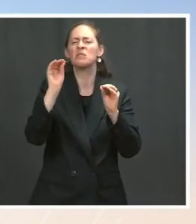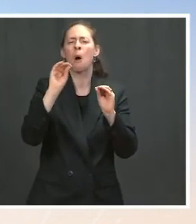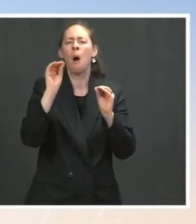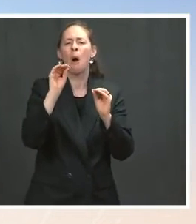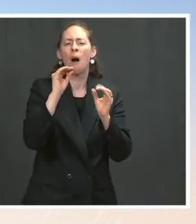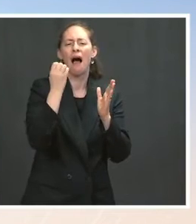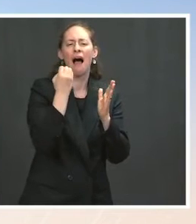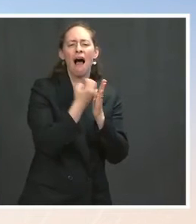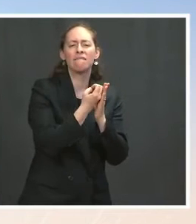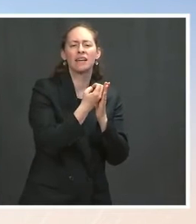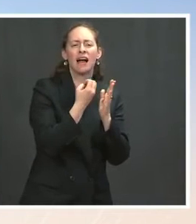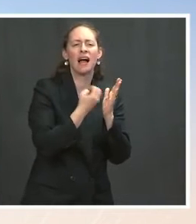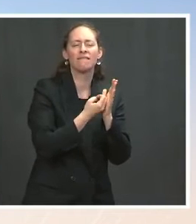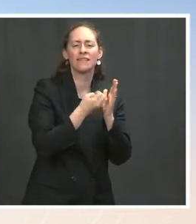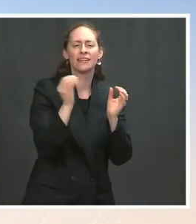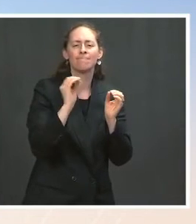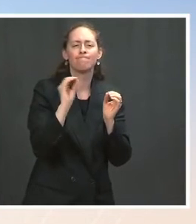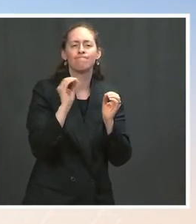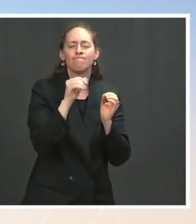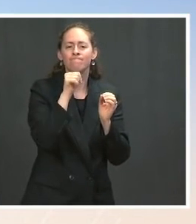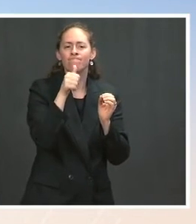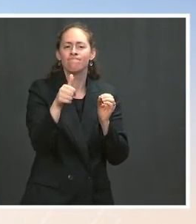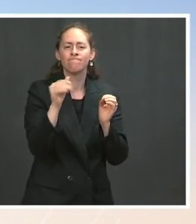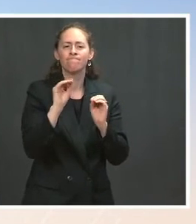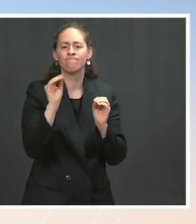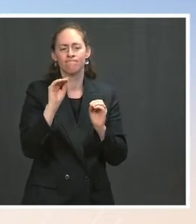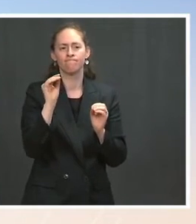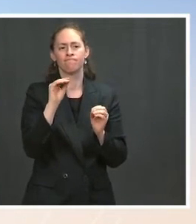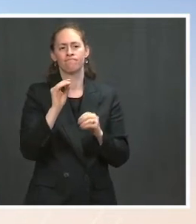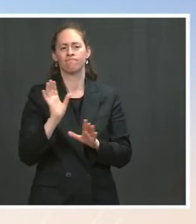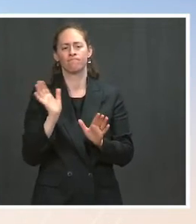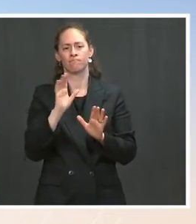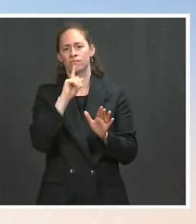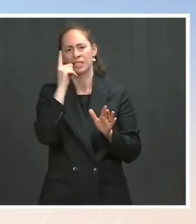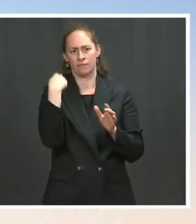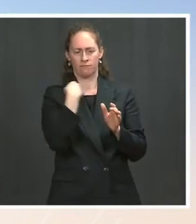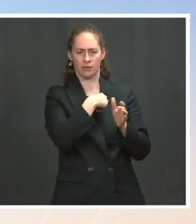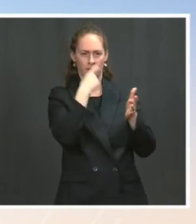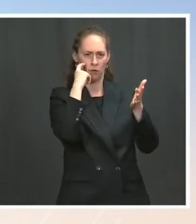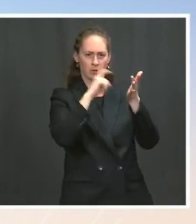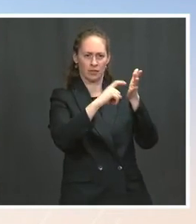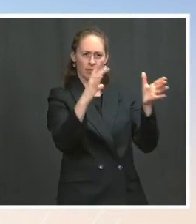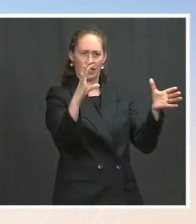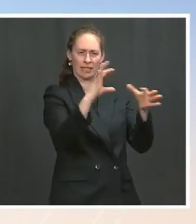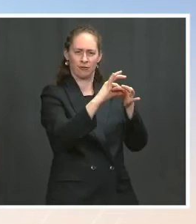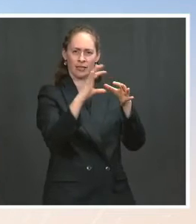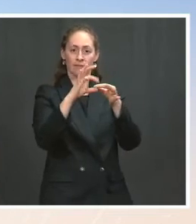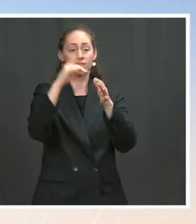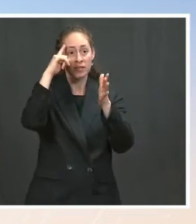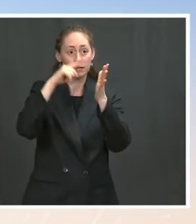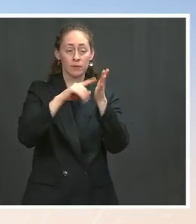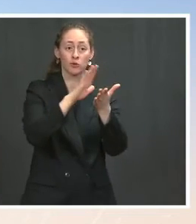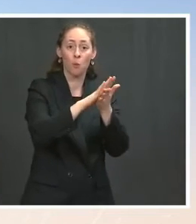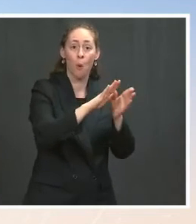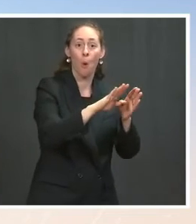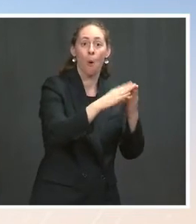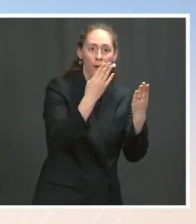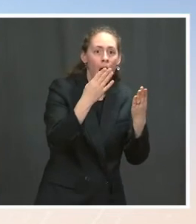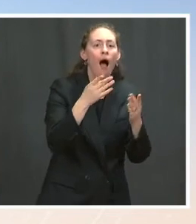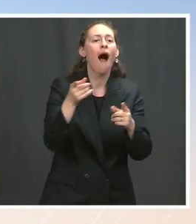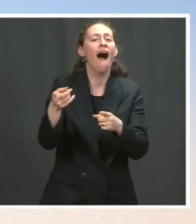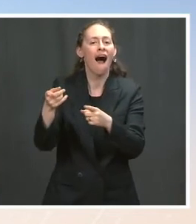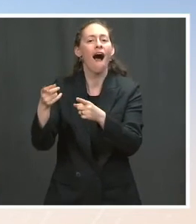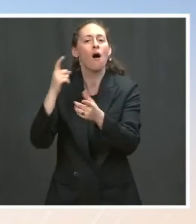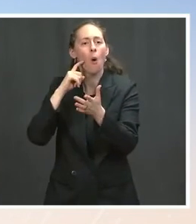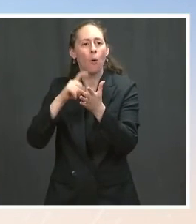care has an impact schools reopening has an impact but there is also the need to pay a livable working wage and that's one